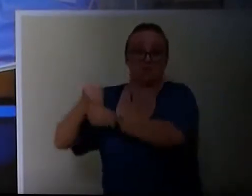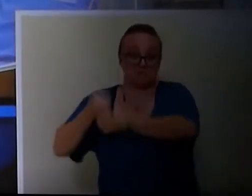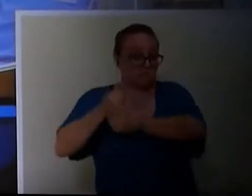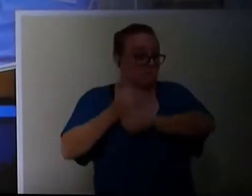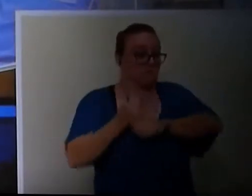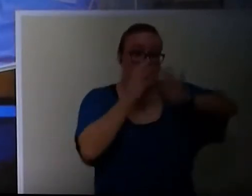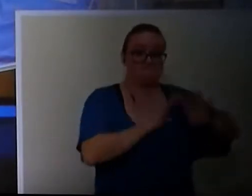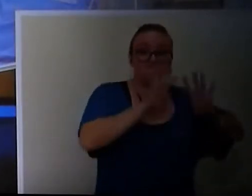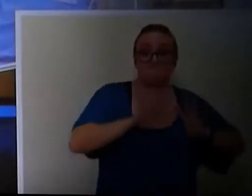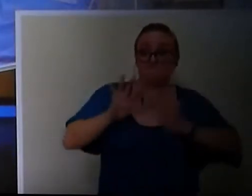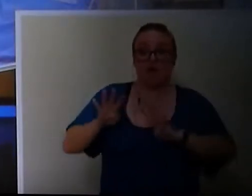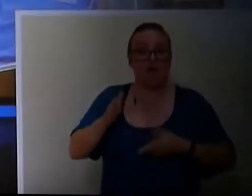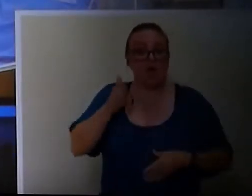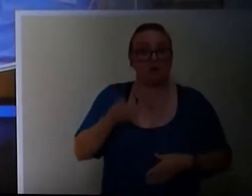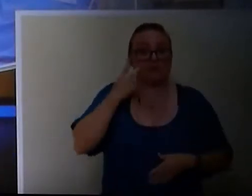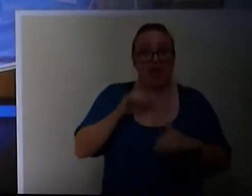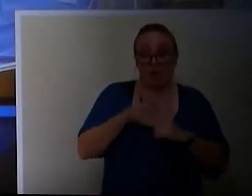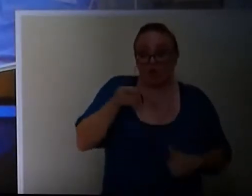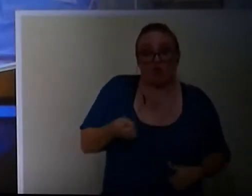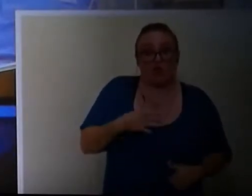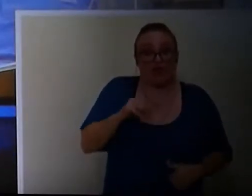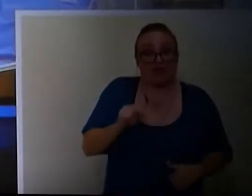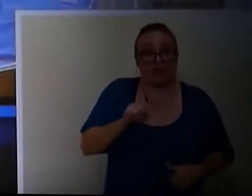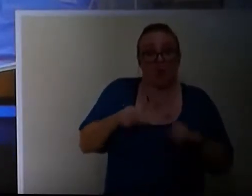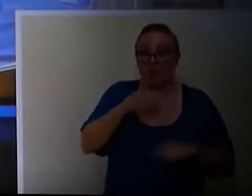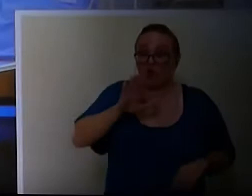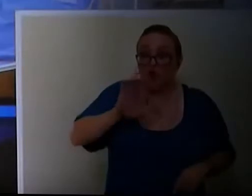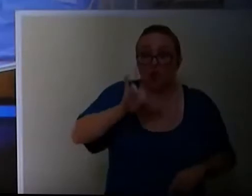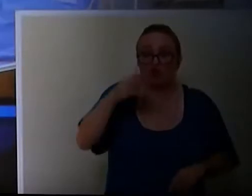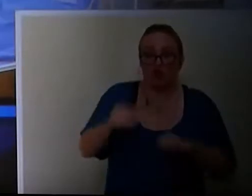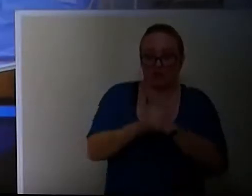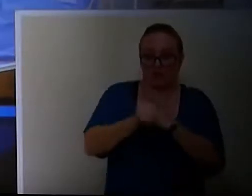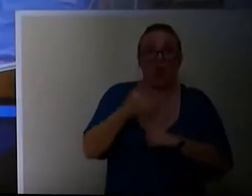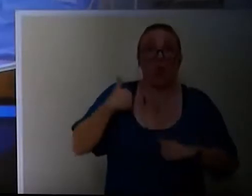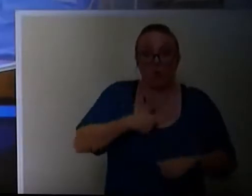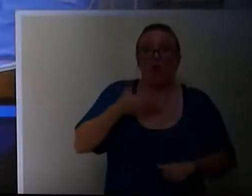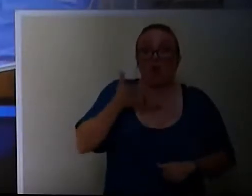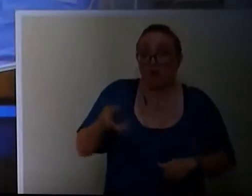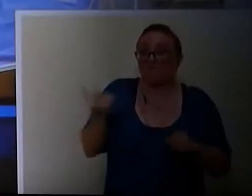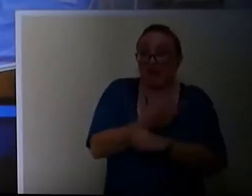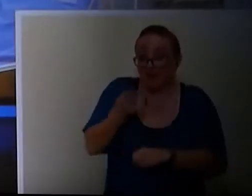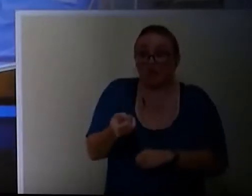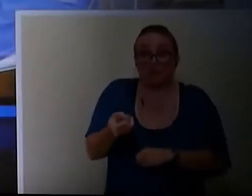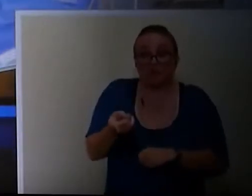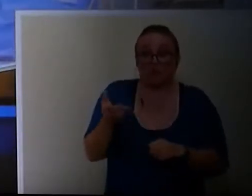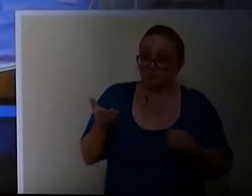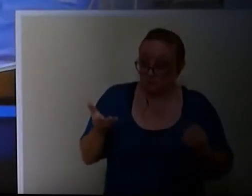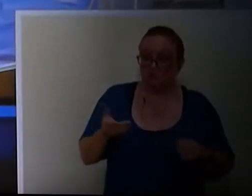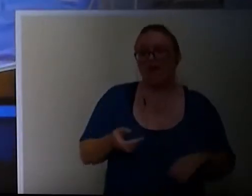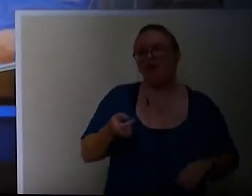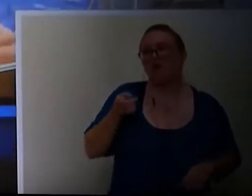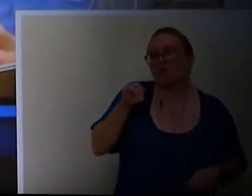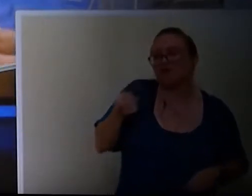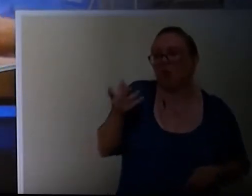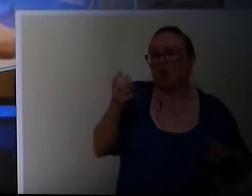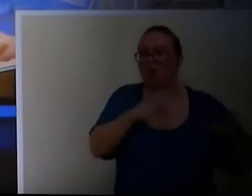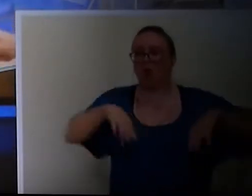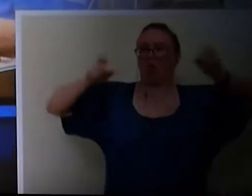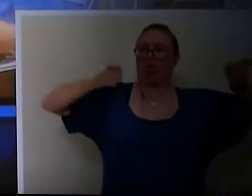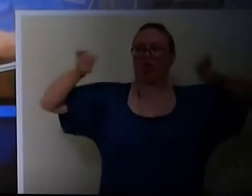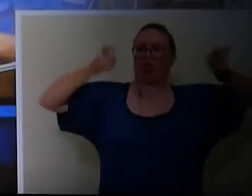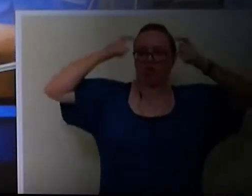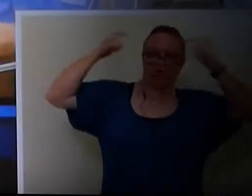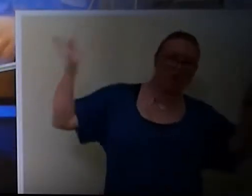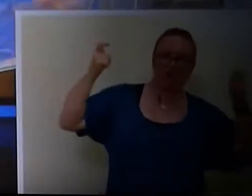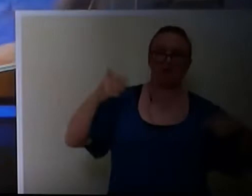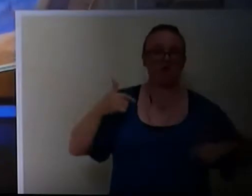see how you like it when your livelihoods are threatened. We will unseat you. It will be easy to portray you as the wannabe tyrants that you are.